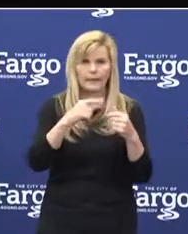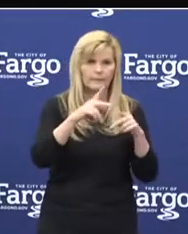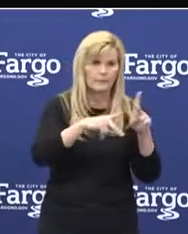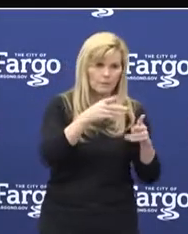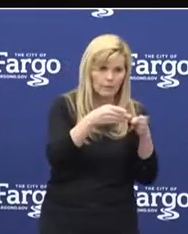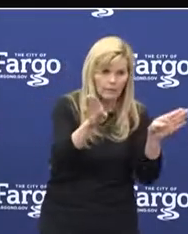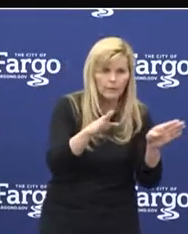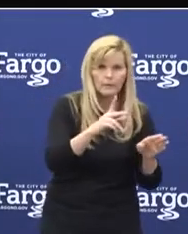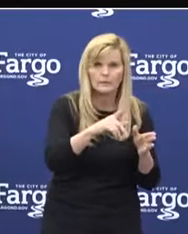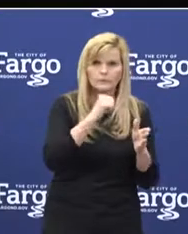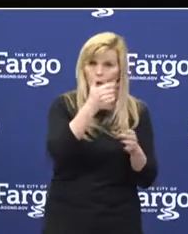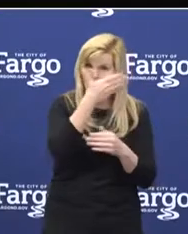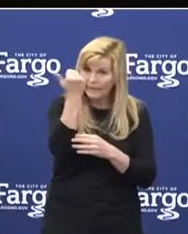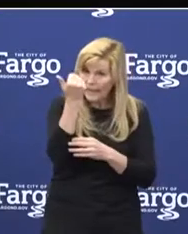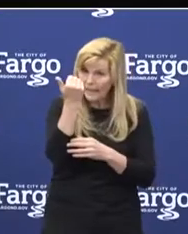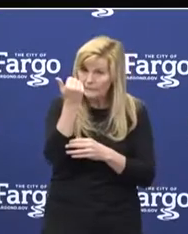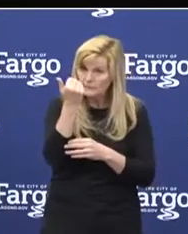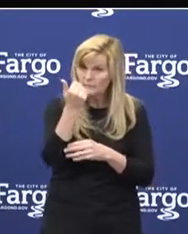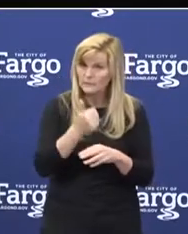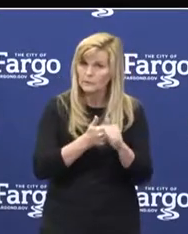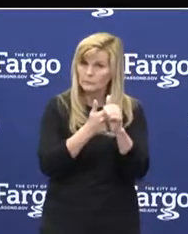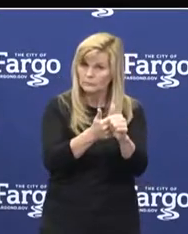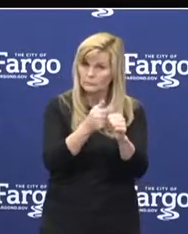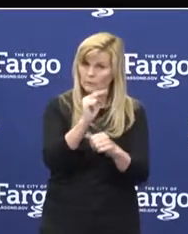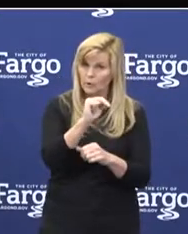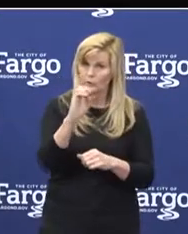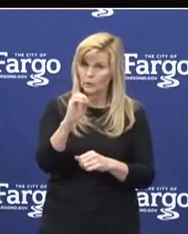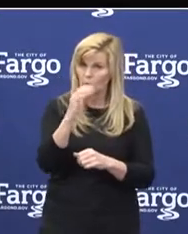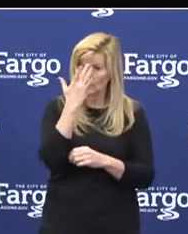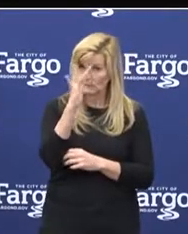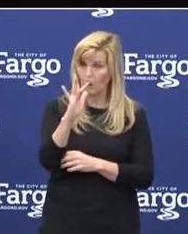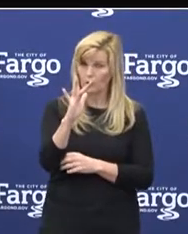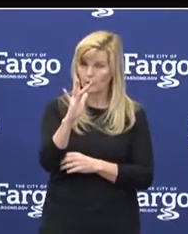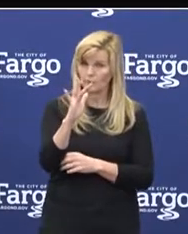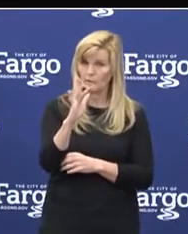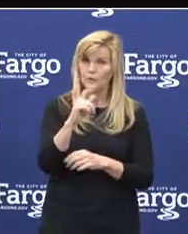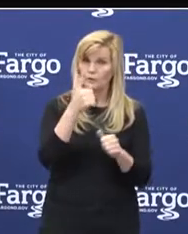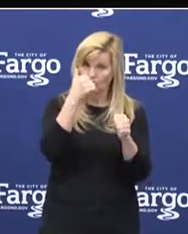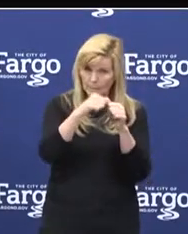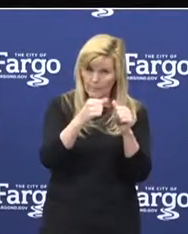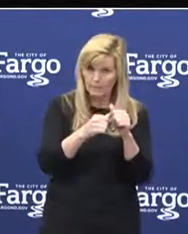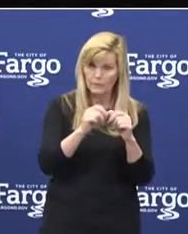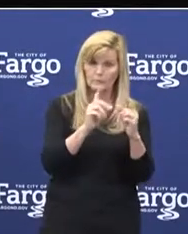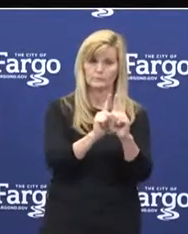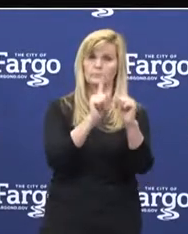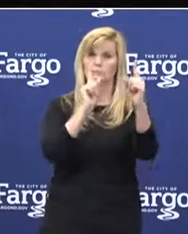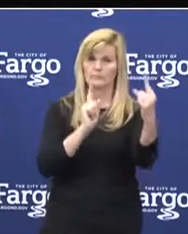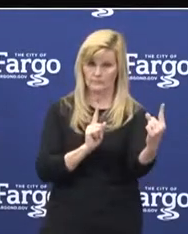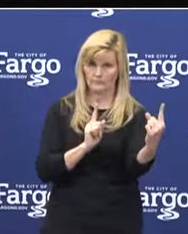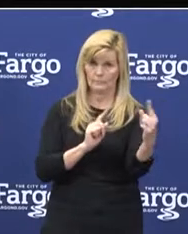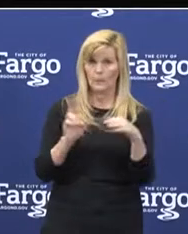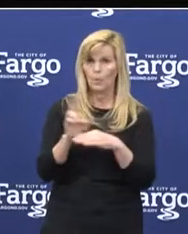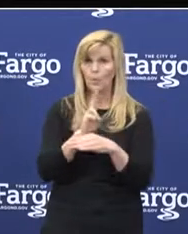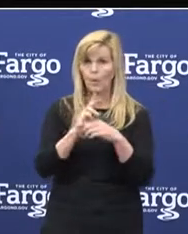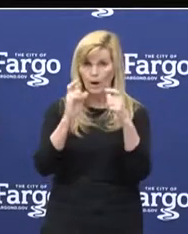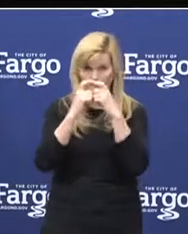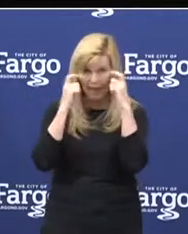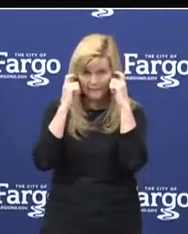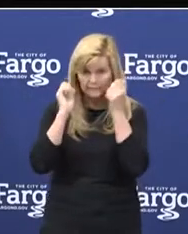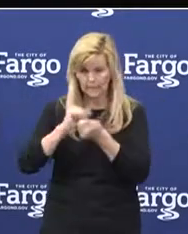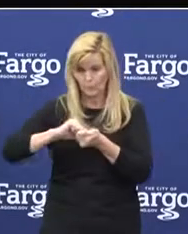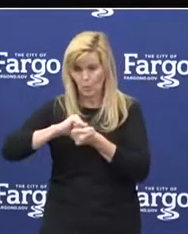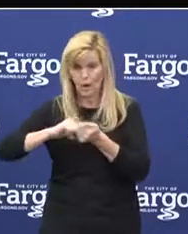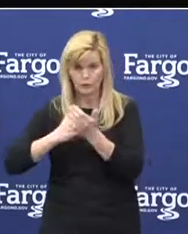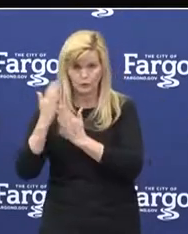not forget to be ndsmart by remembering to social distance, wear masks, and wash hands.